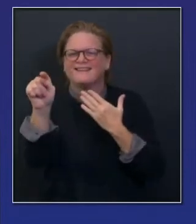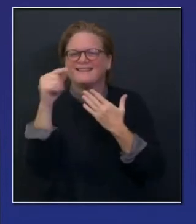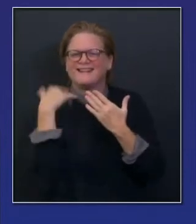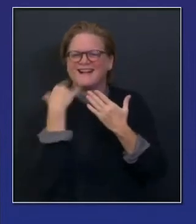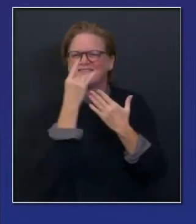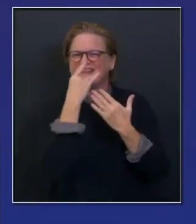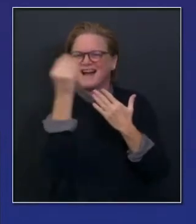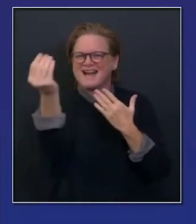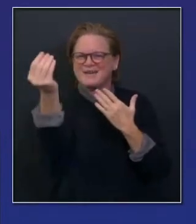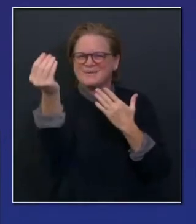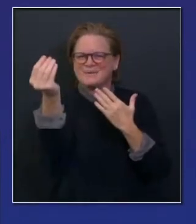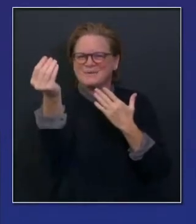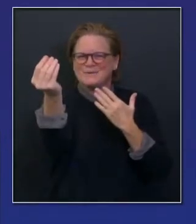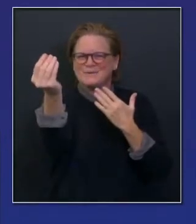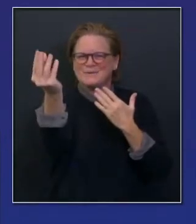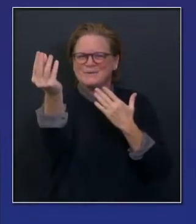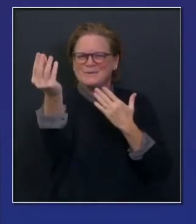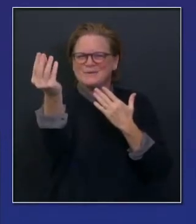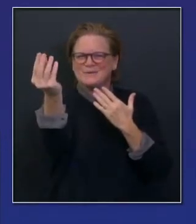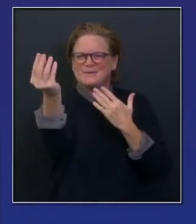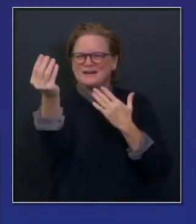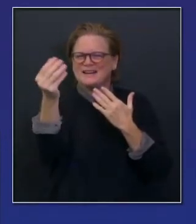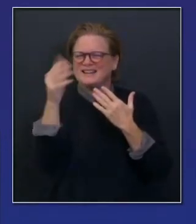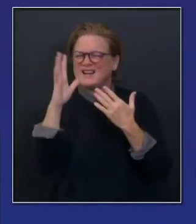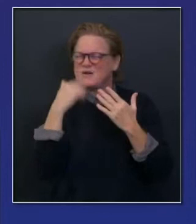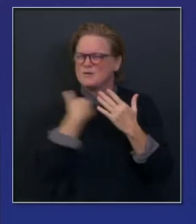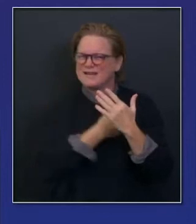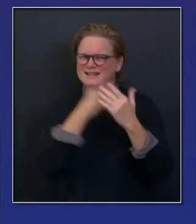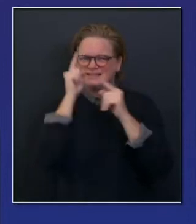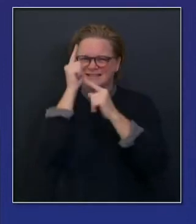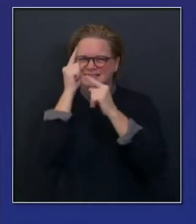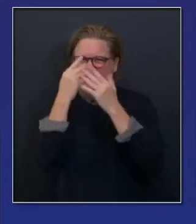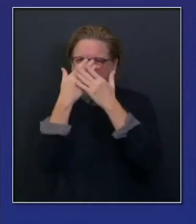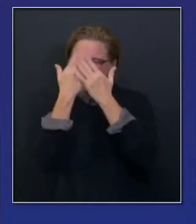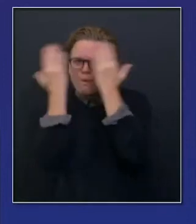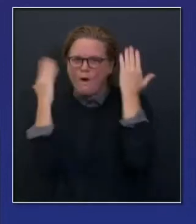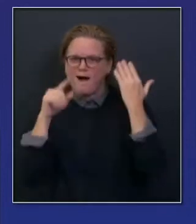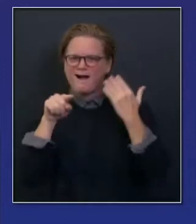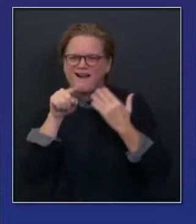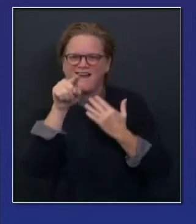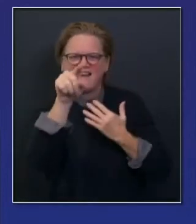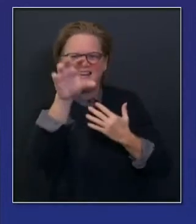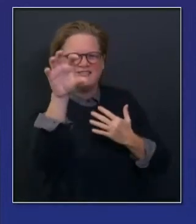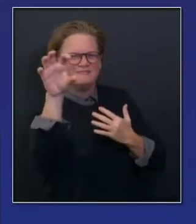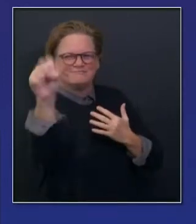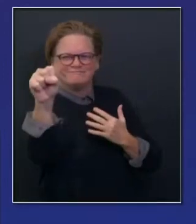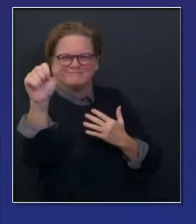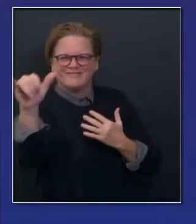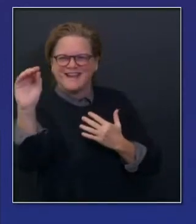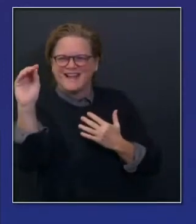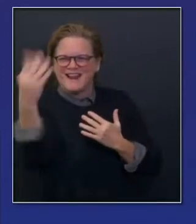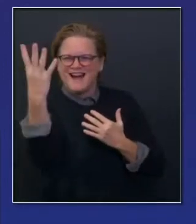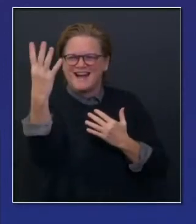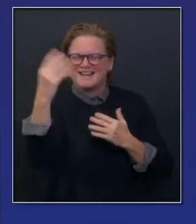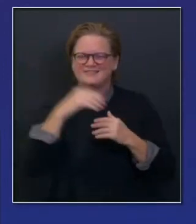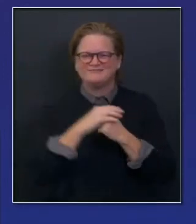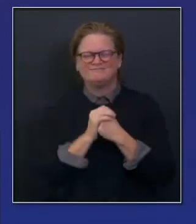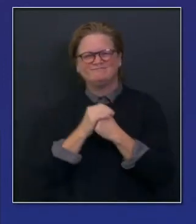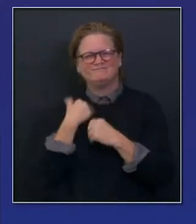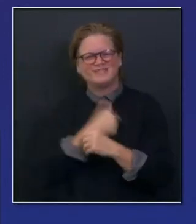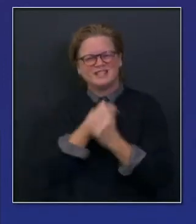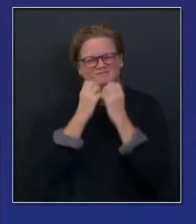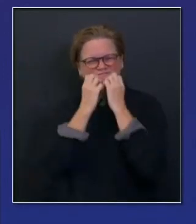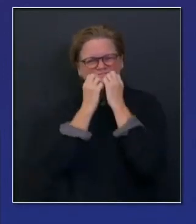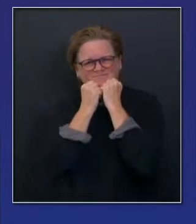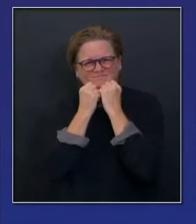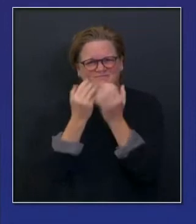meaning we're finally seeing the vaccine being utilized. We're finally seeing those we value the most. We've celebrated since the